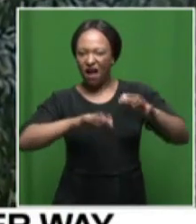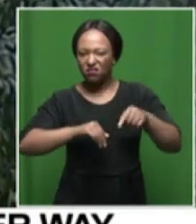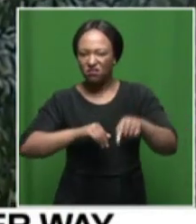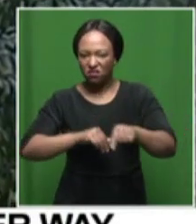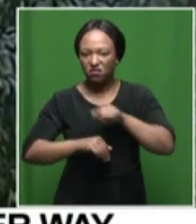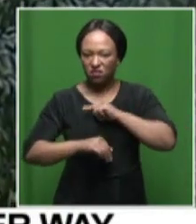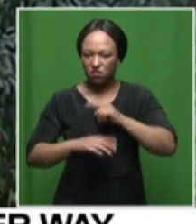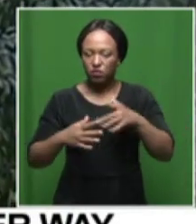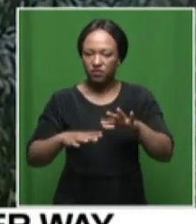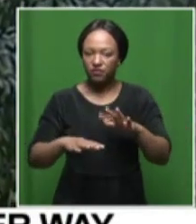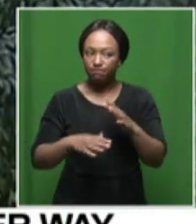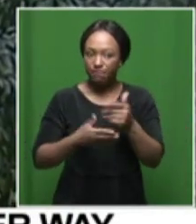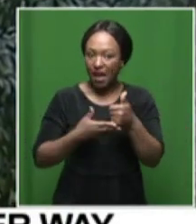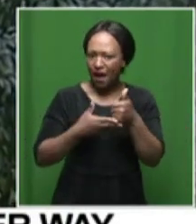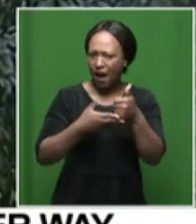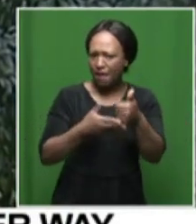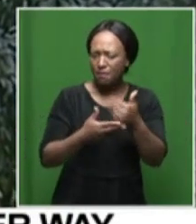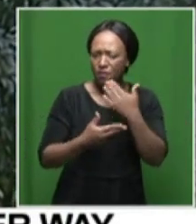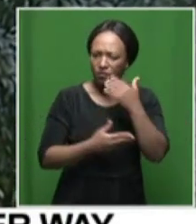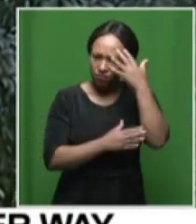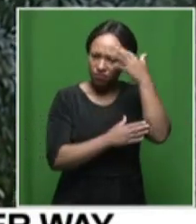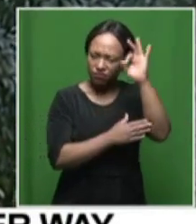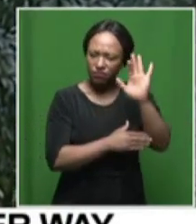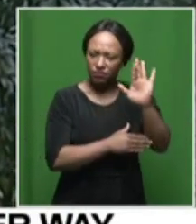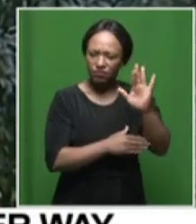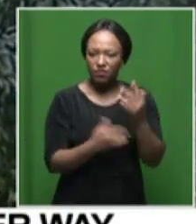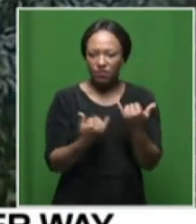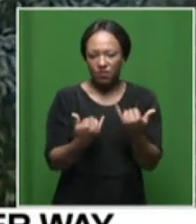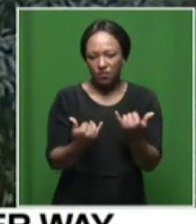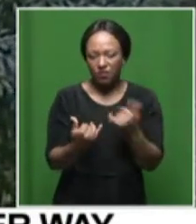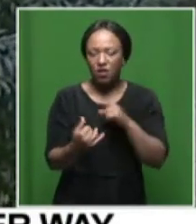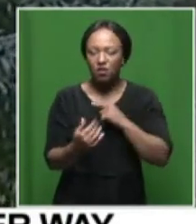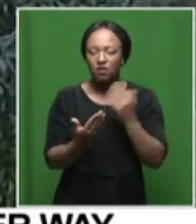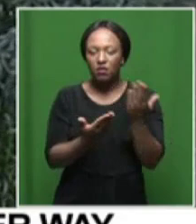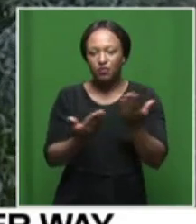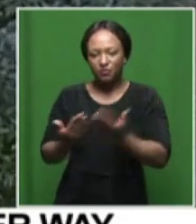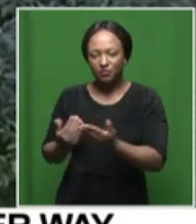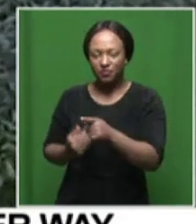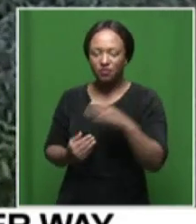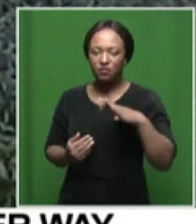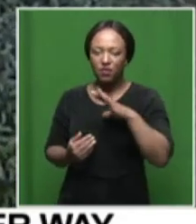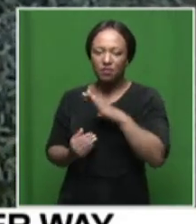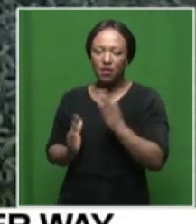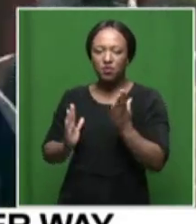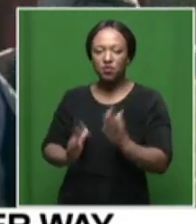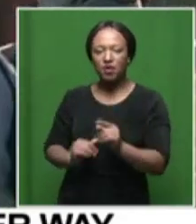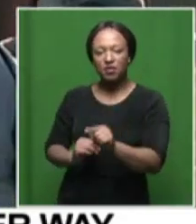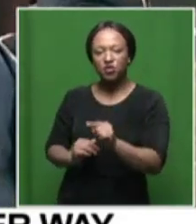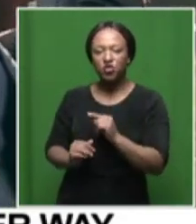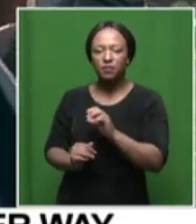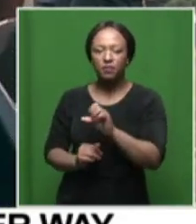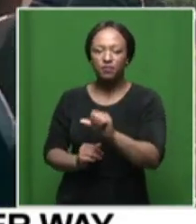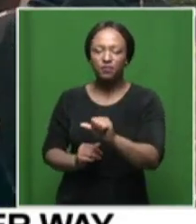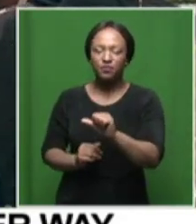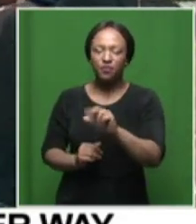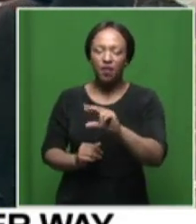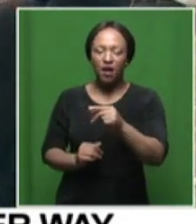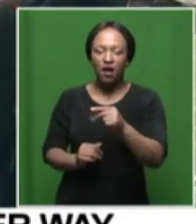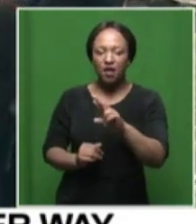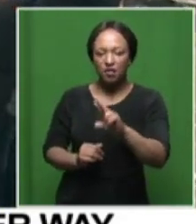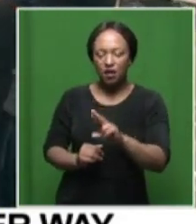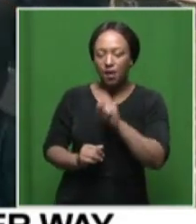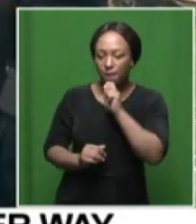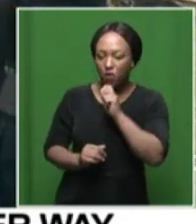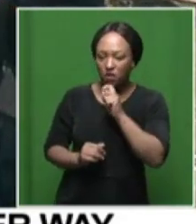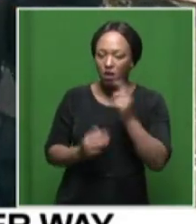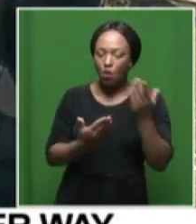that uh government has extended to them but now let me welcome the councillor of this area mr atham kopoz a very good morning to you thank you so much